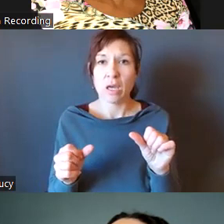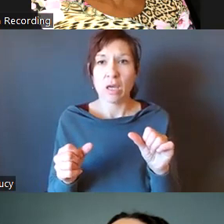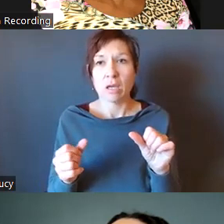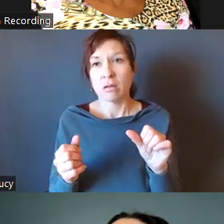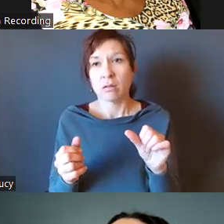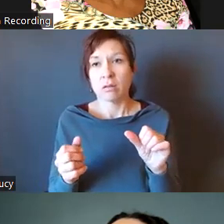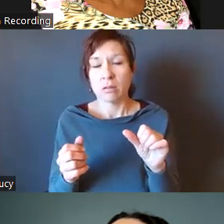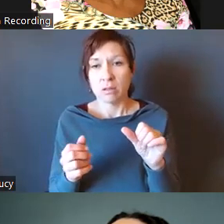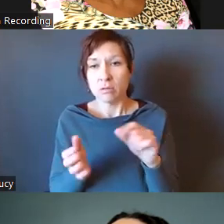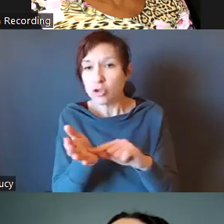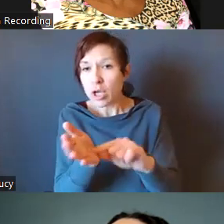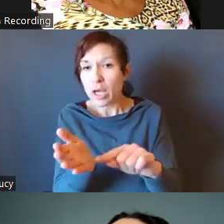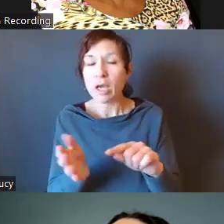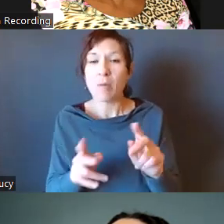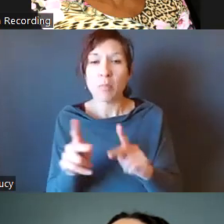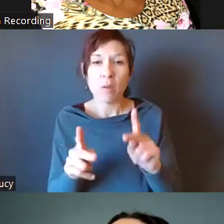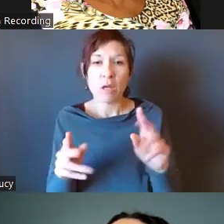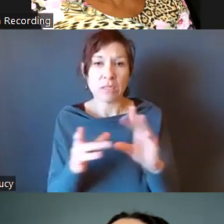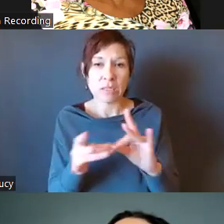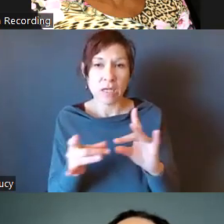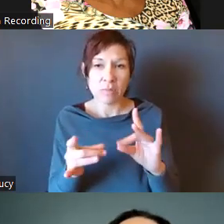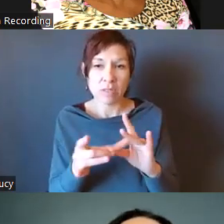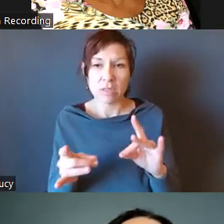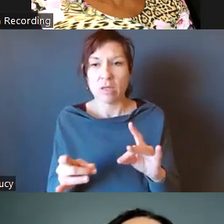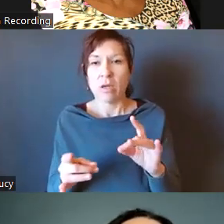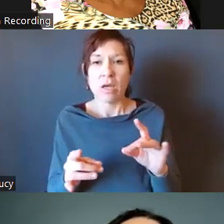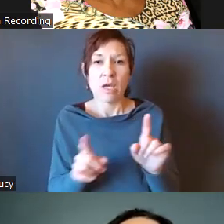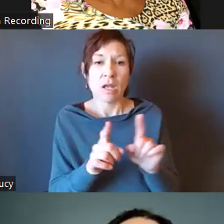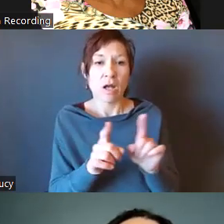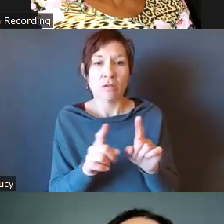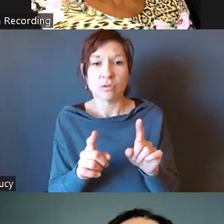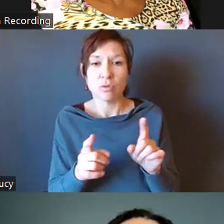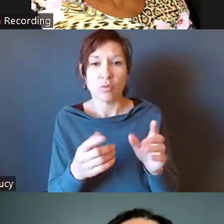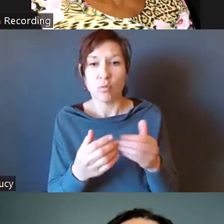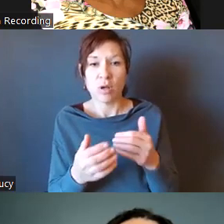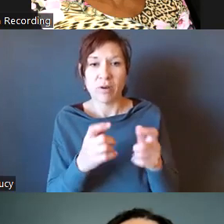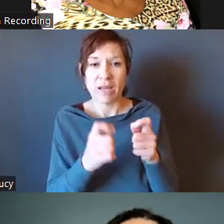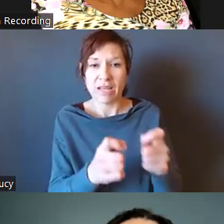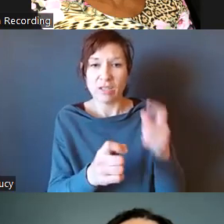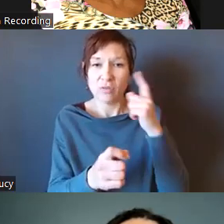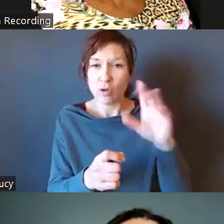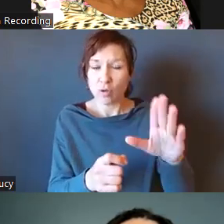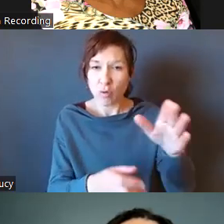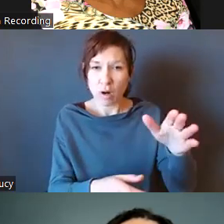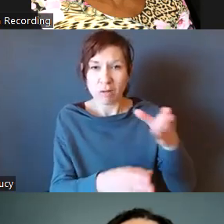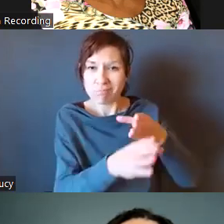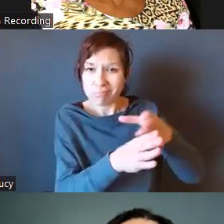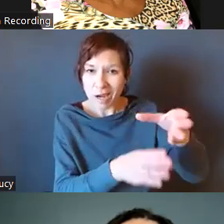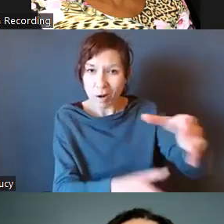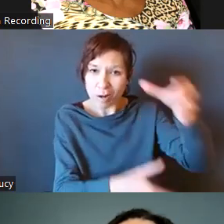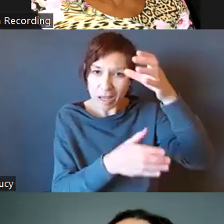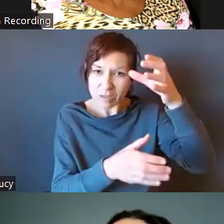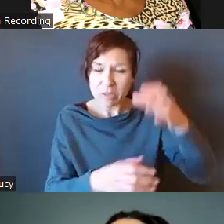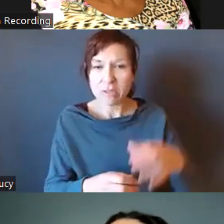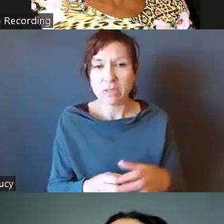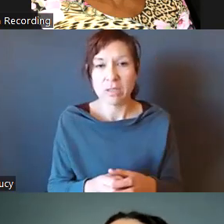comments and edits from your areas of expertise on the strategy. I would consolidate those